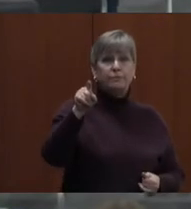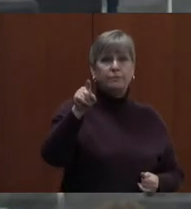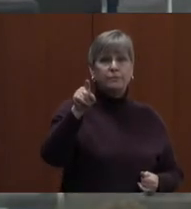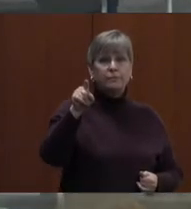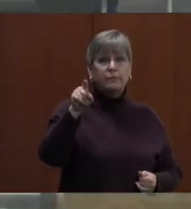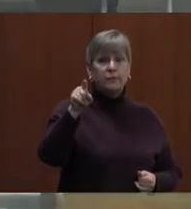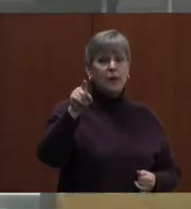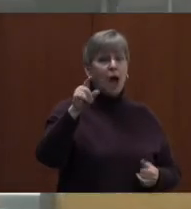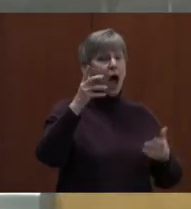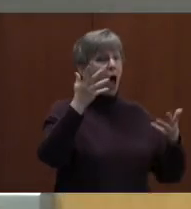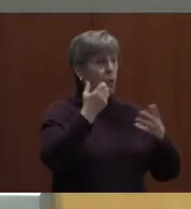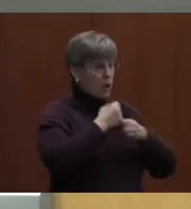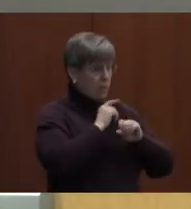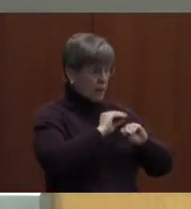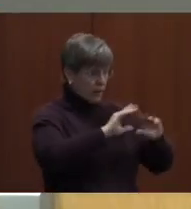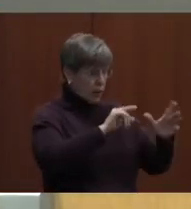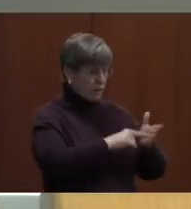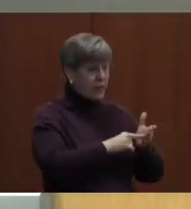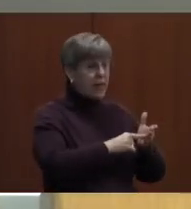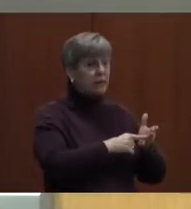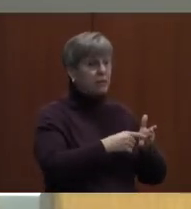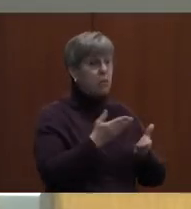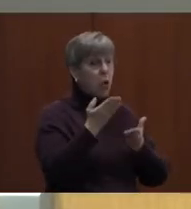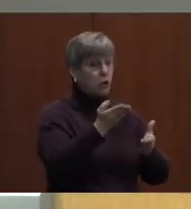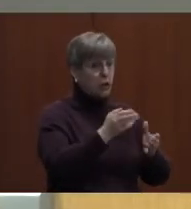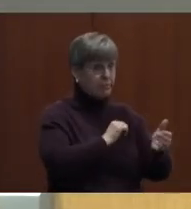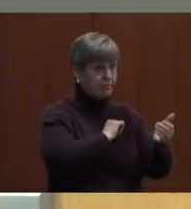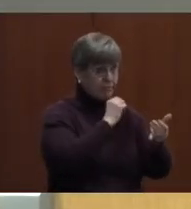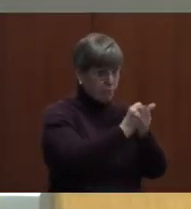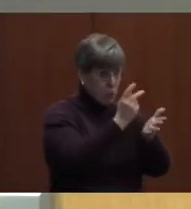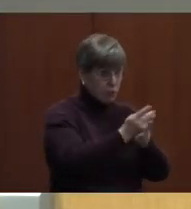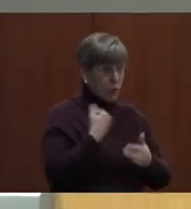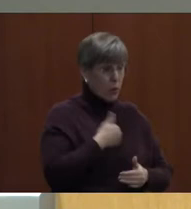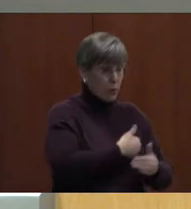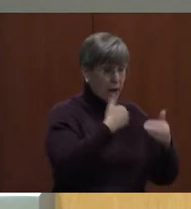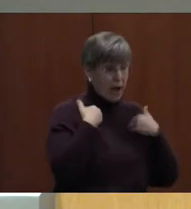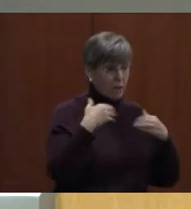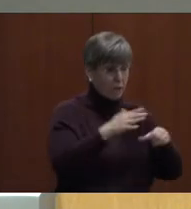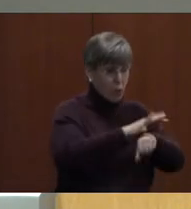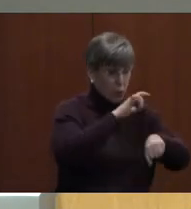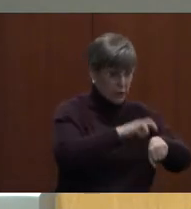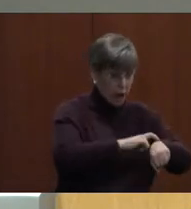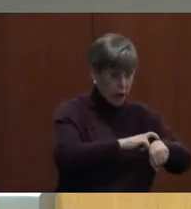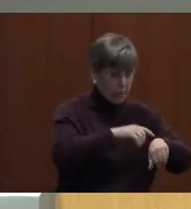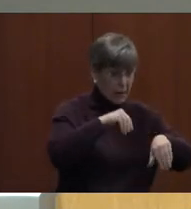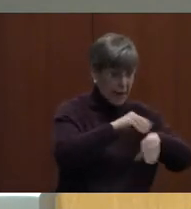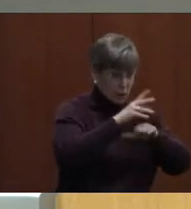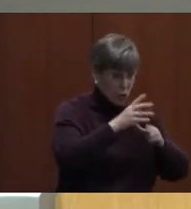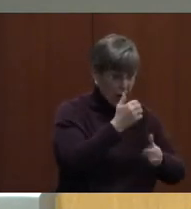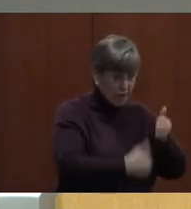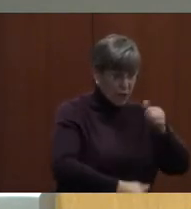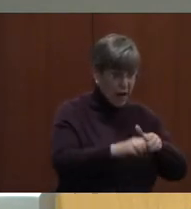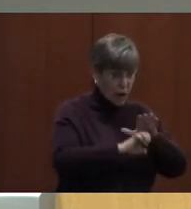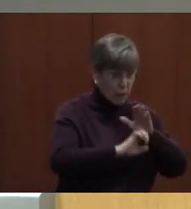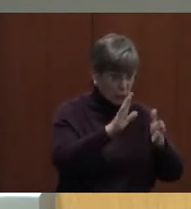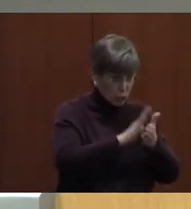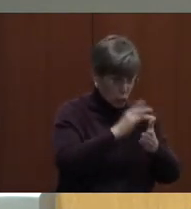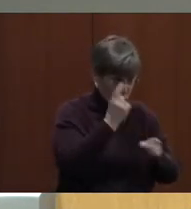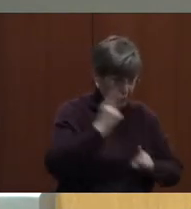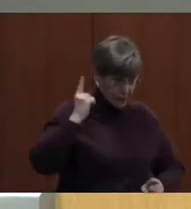So I just want to make clear, if this motion passes, we would have a full-time counselor at every elementary school?